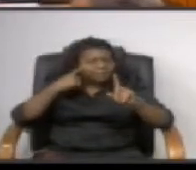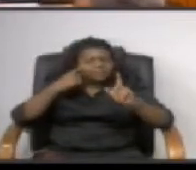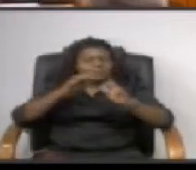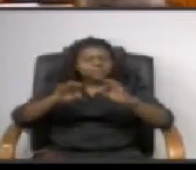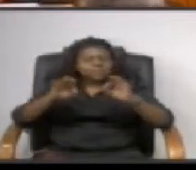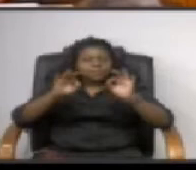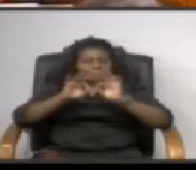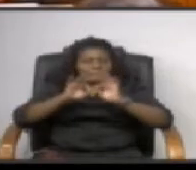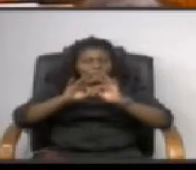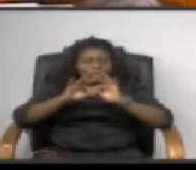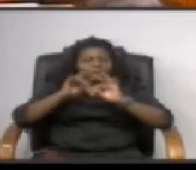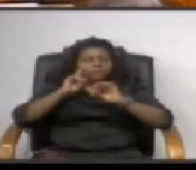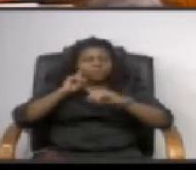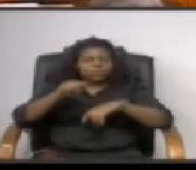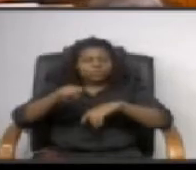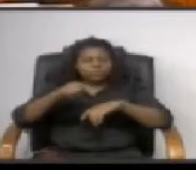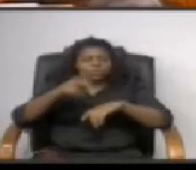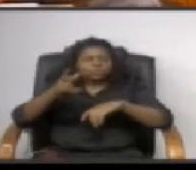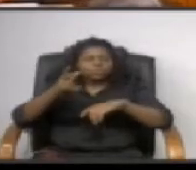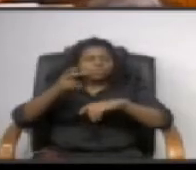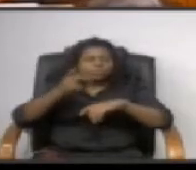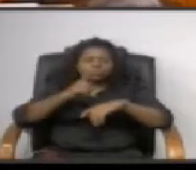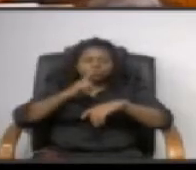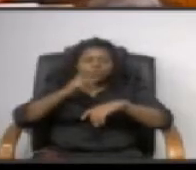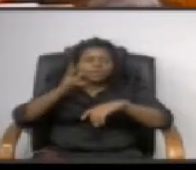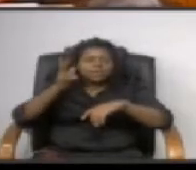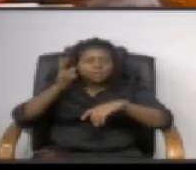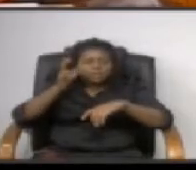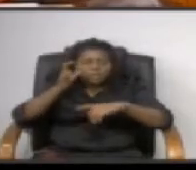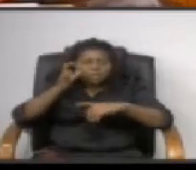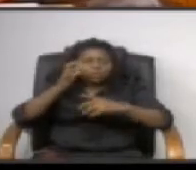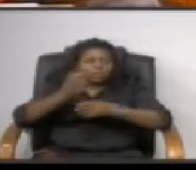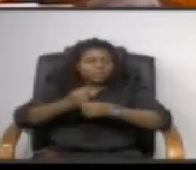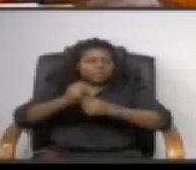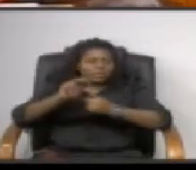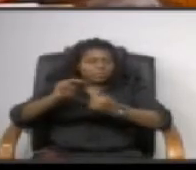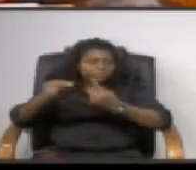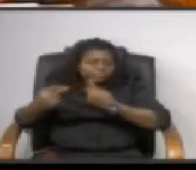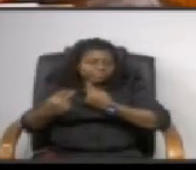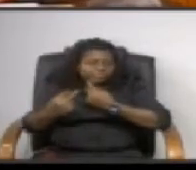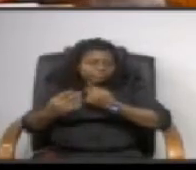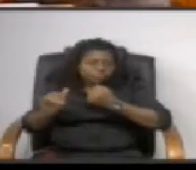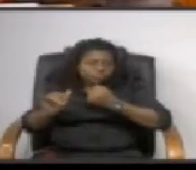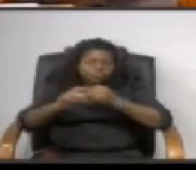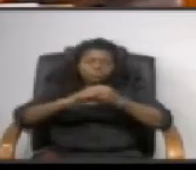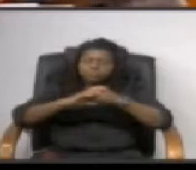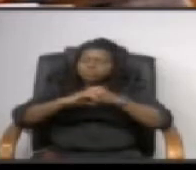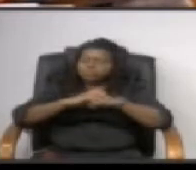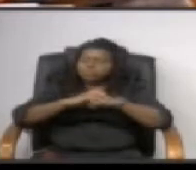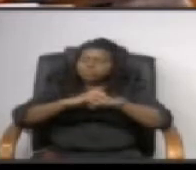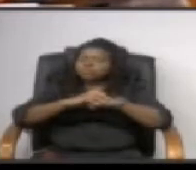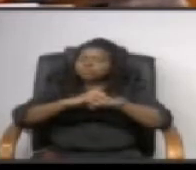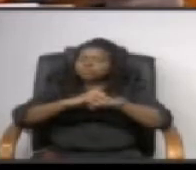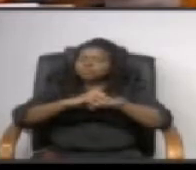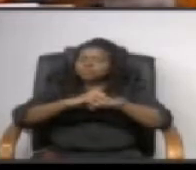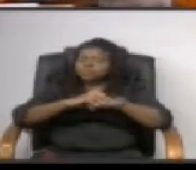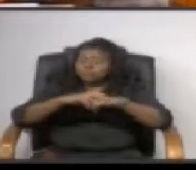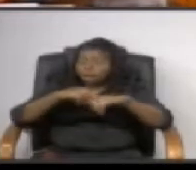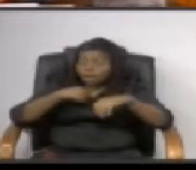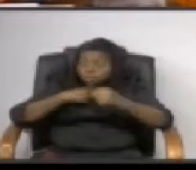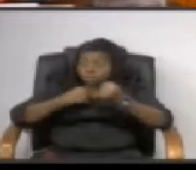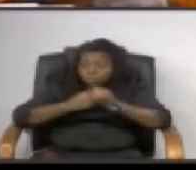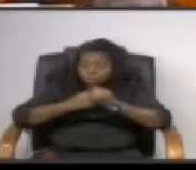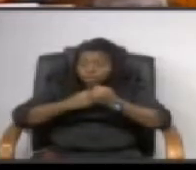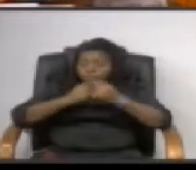also the other side on on this issue well one thing i i wanted to add is and i'm supportive